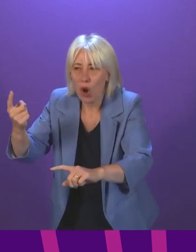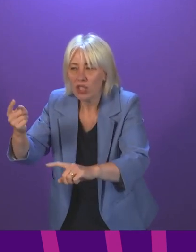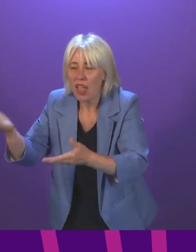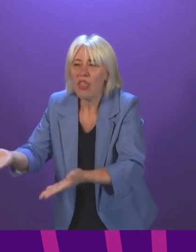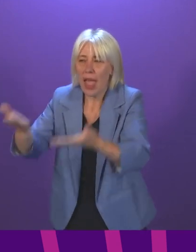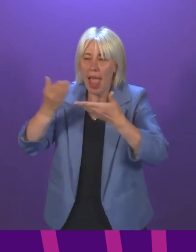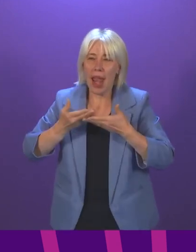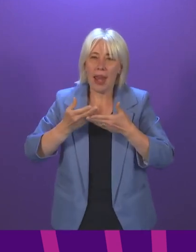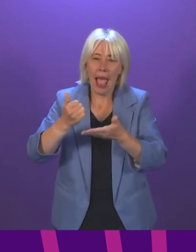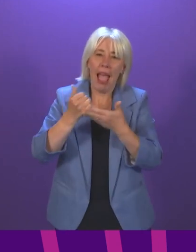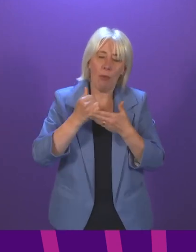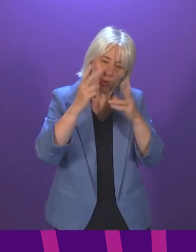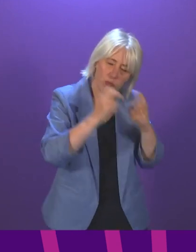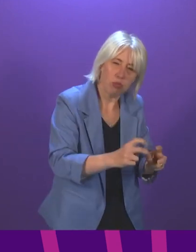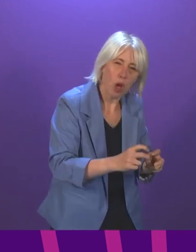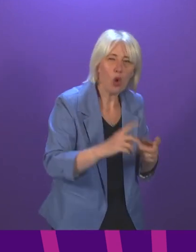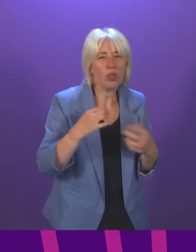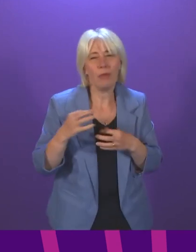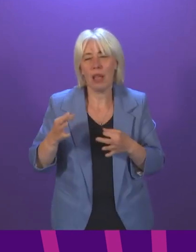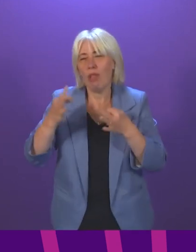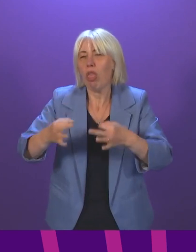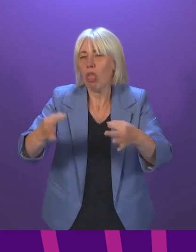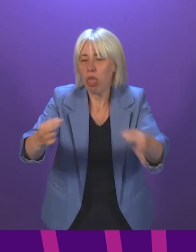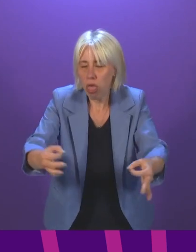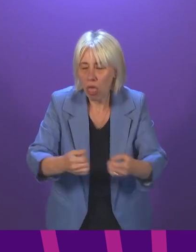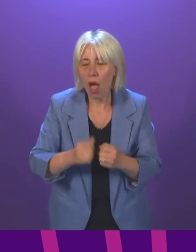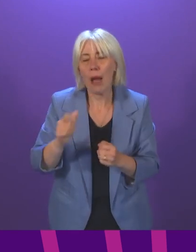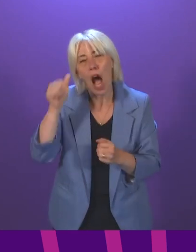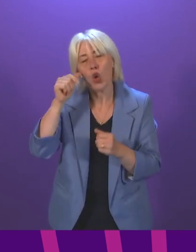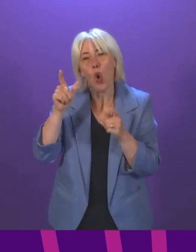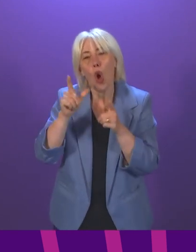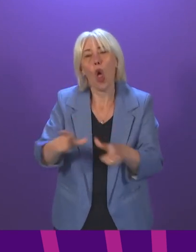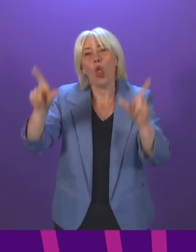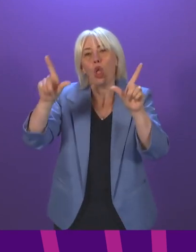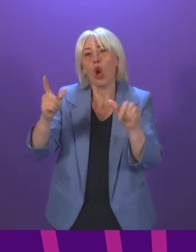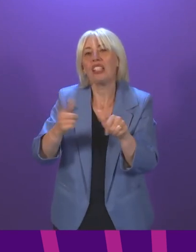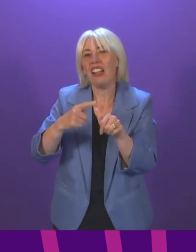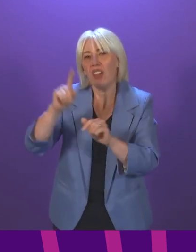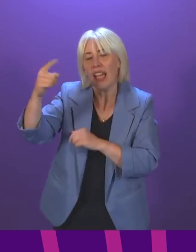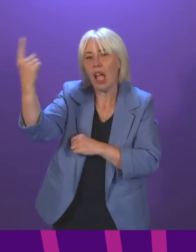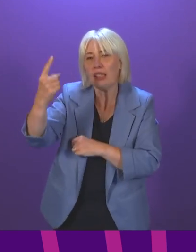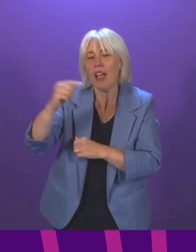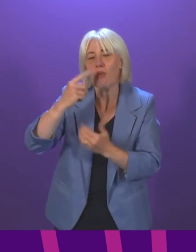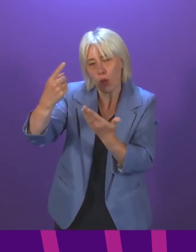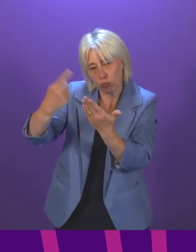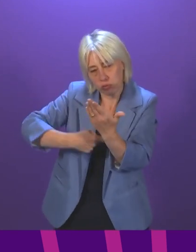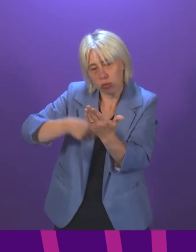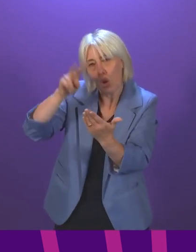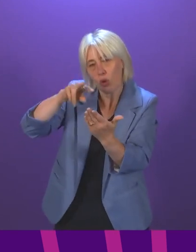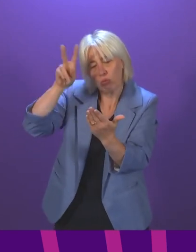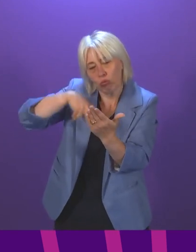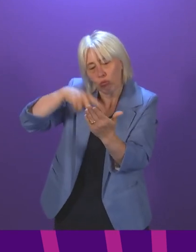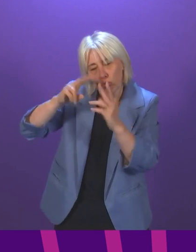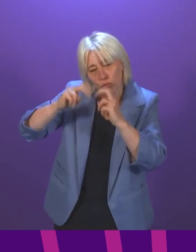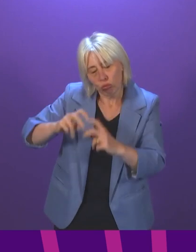says about transparency. These are matters for the Lord Advocate. I know she will be considering the report carefully and I am